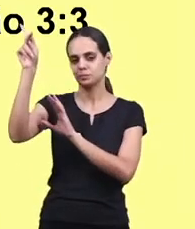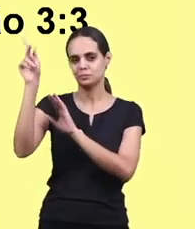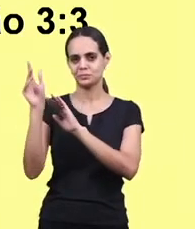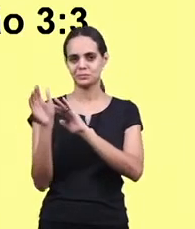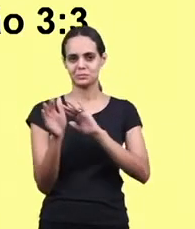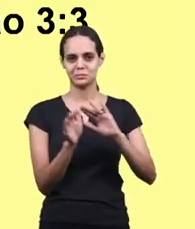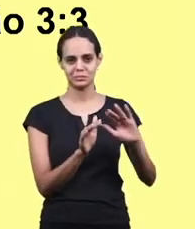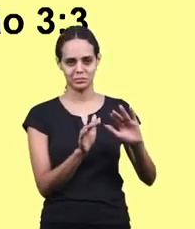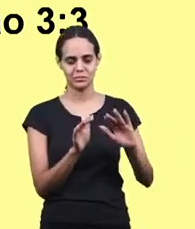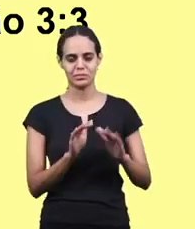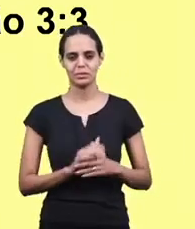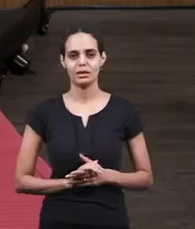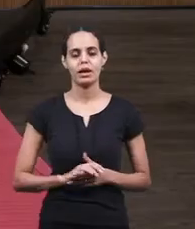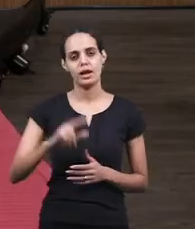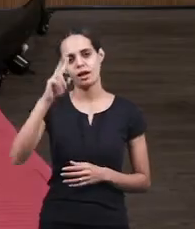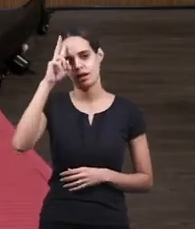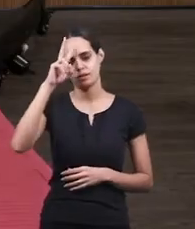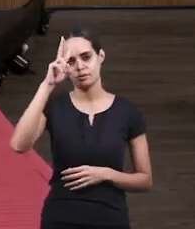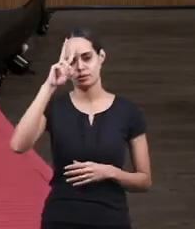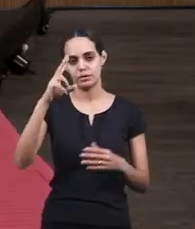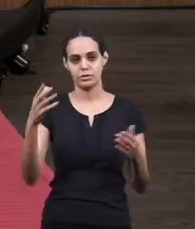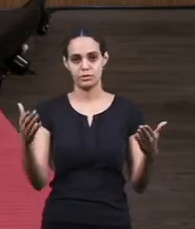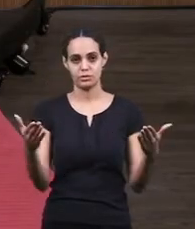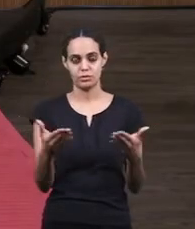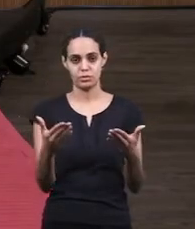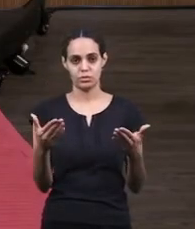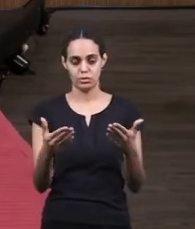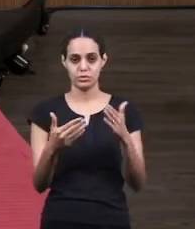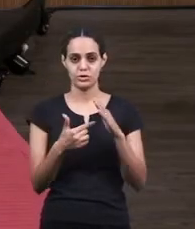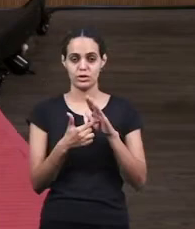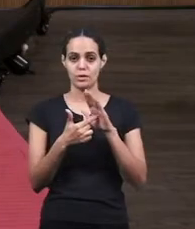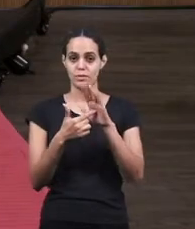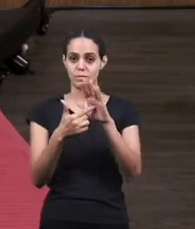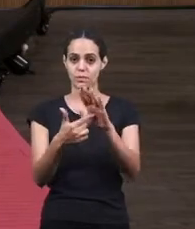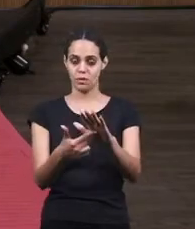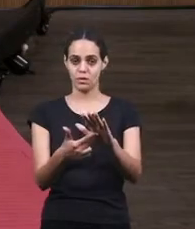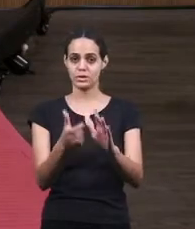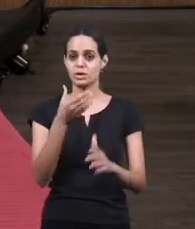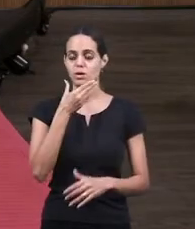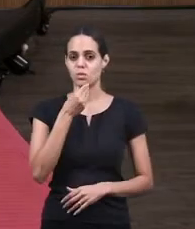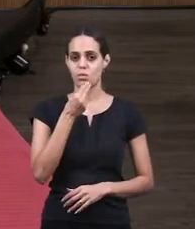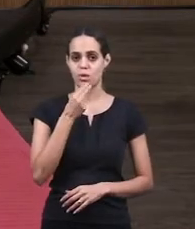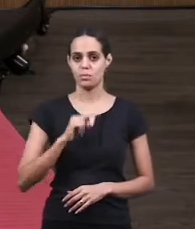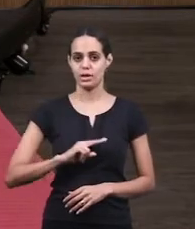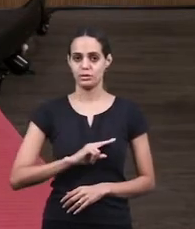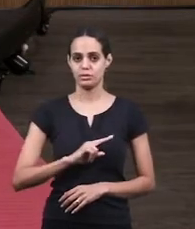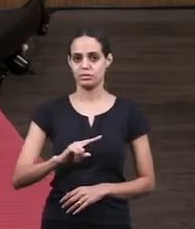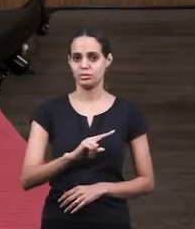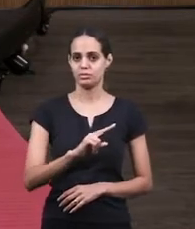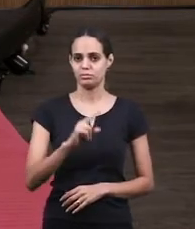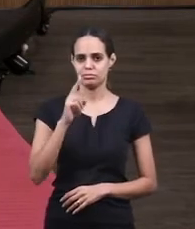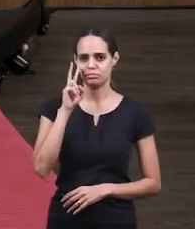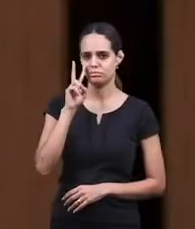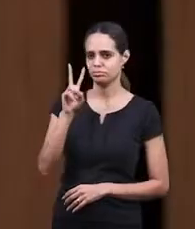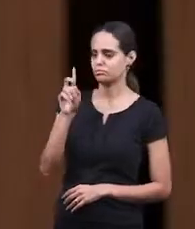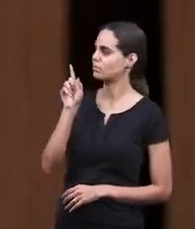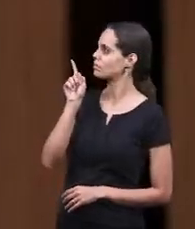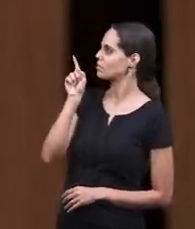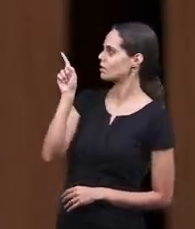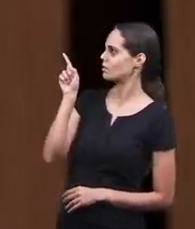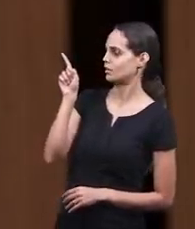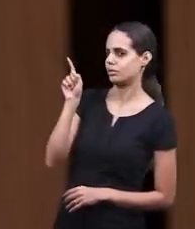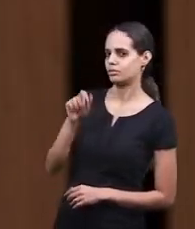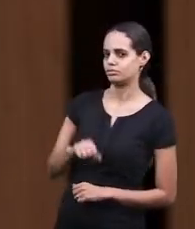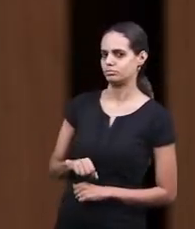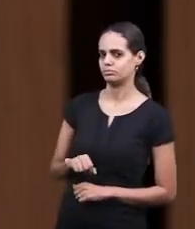today's story is the story of nicodemus this person right here he